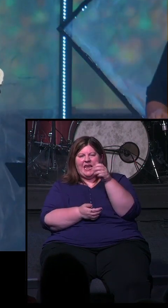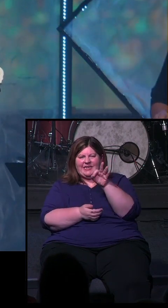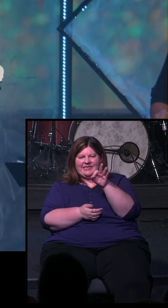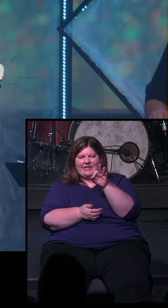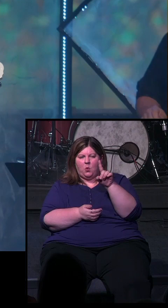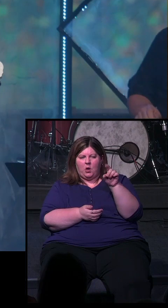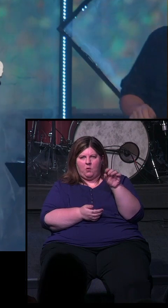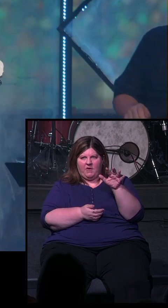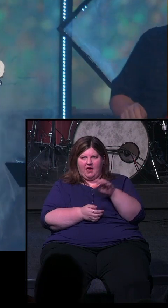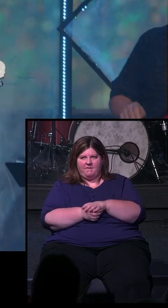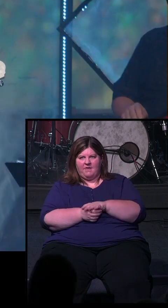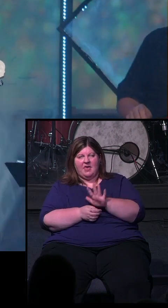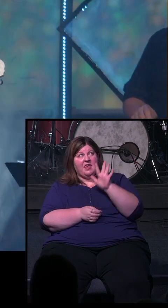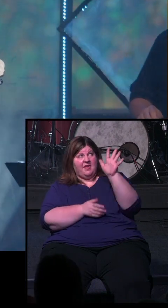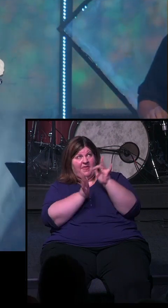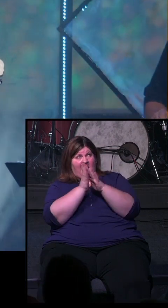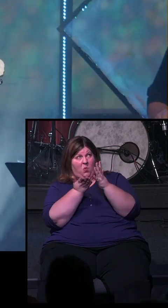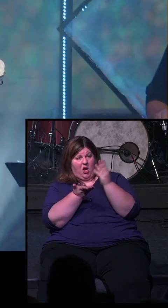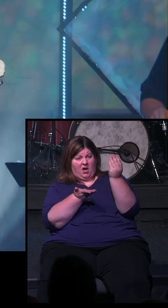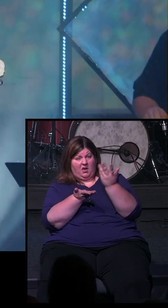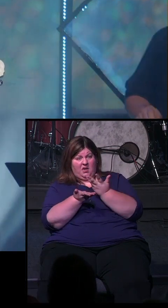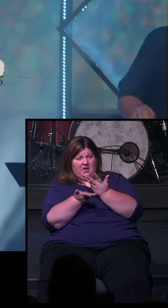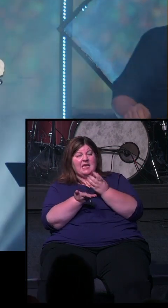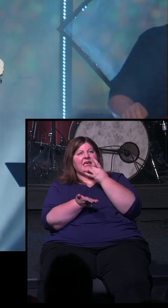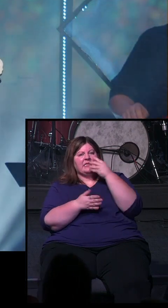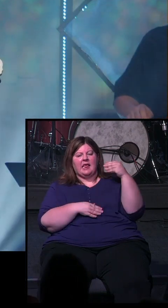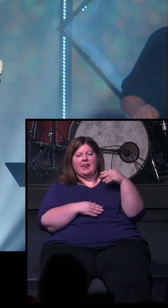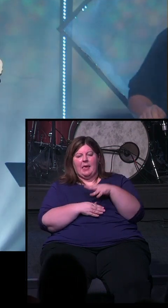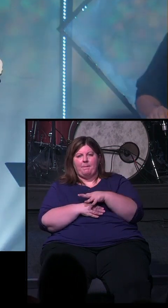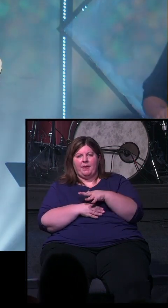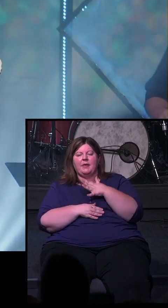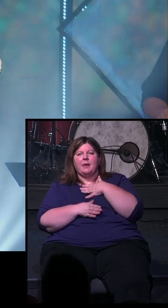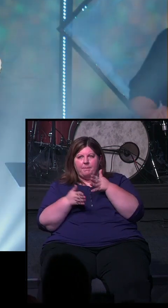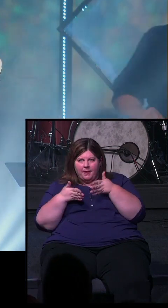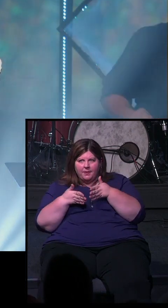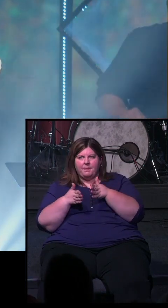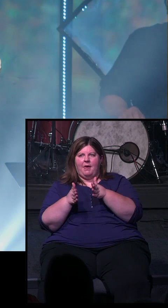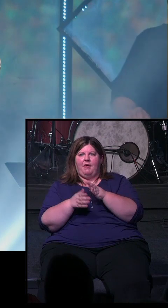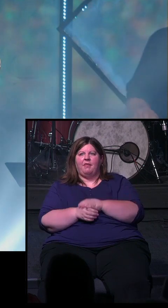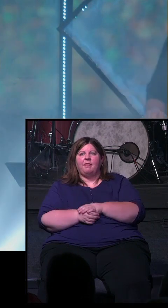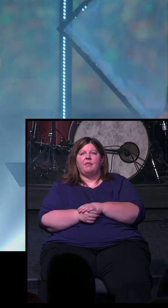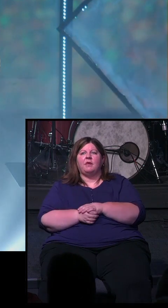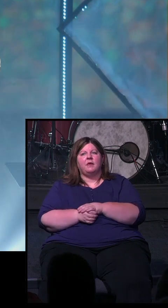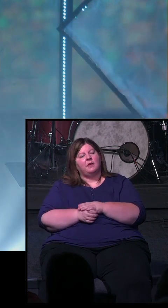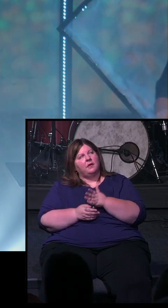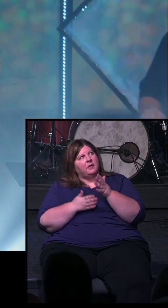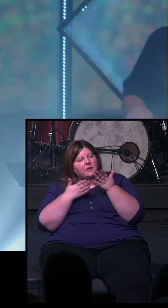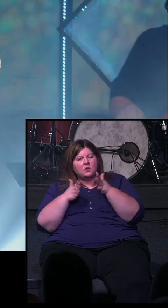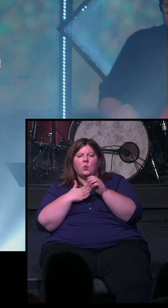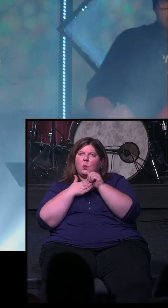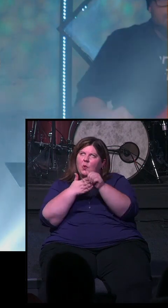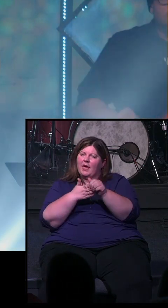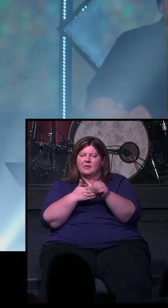And it says, Thy word is a lamp unto my feet and a light unto my path. And so I hope that you'll